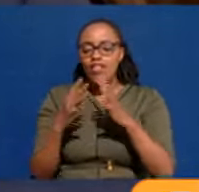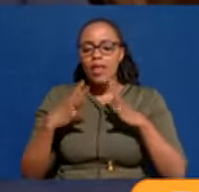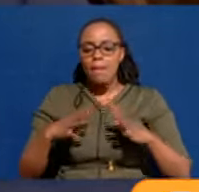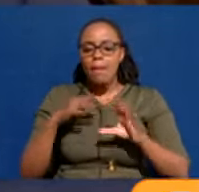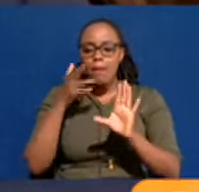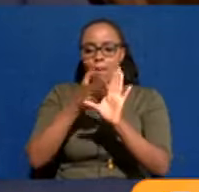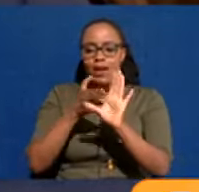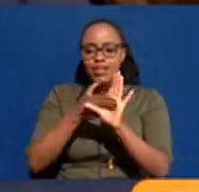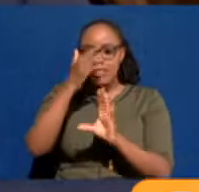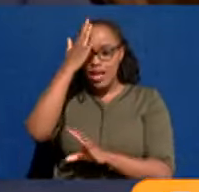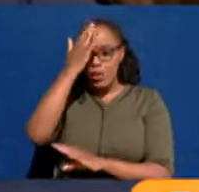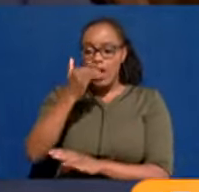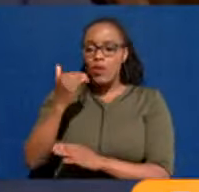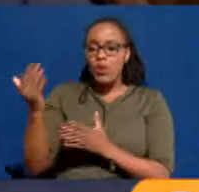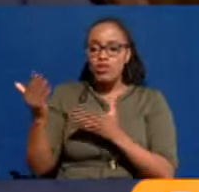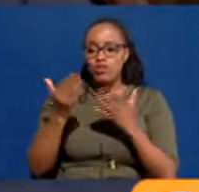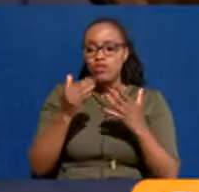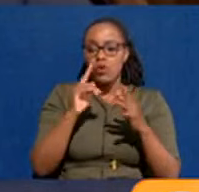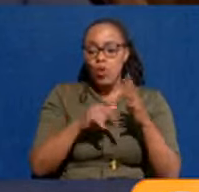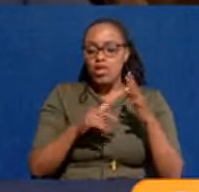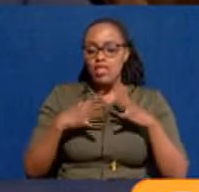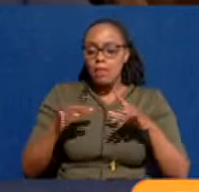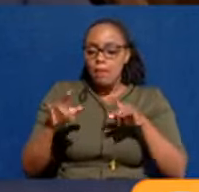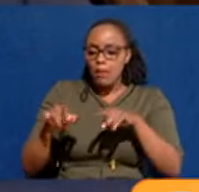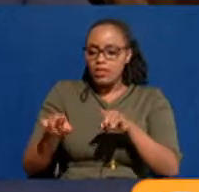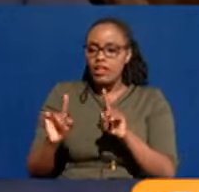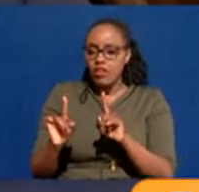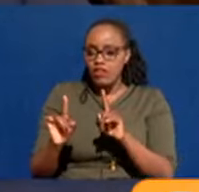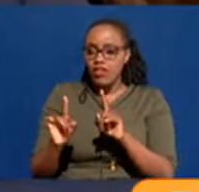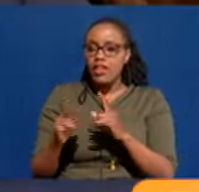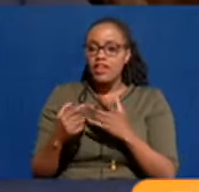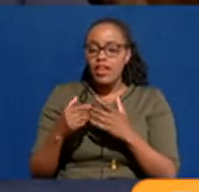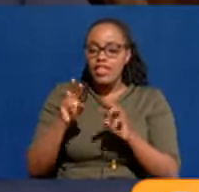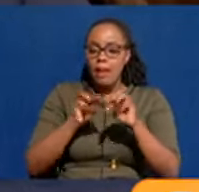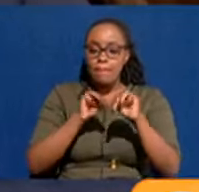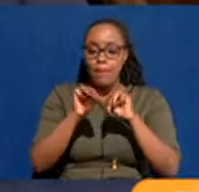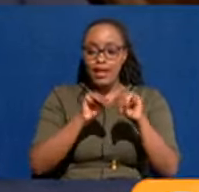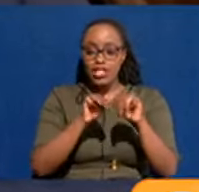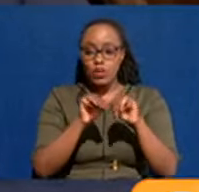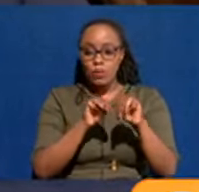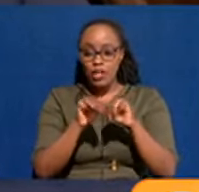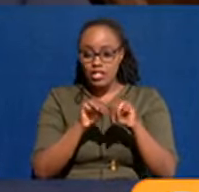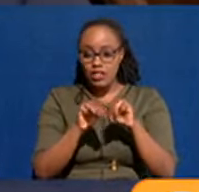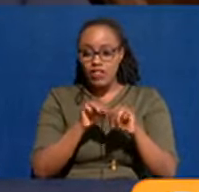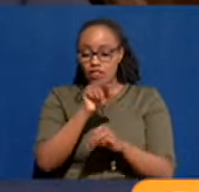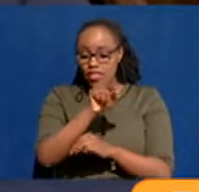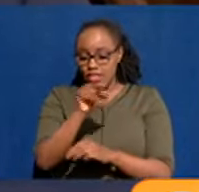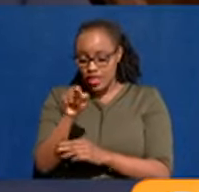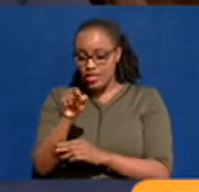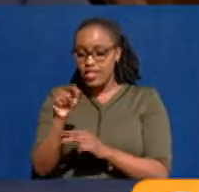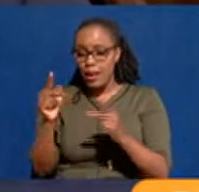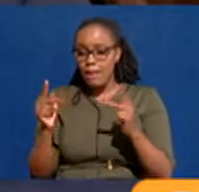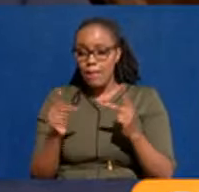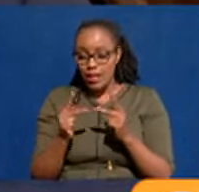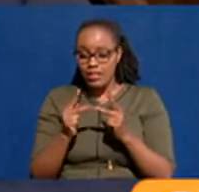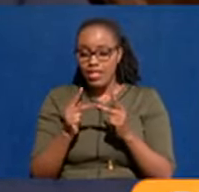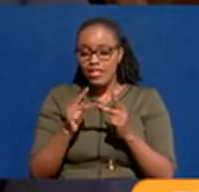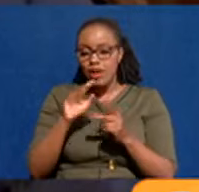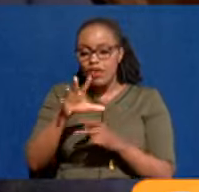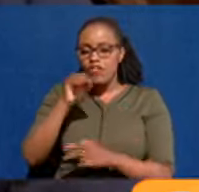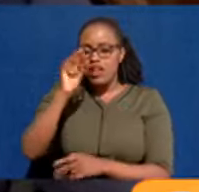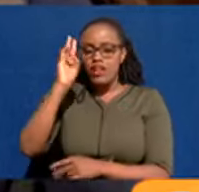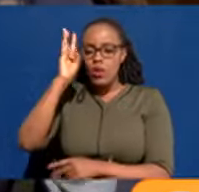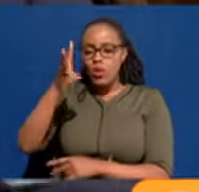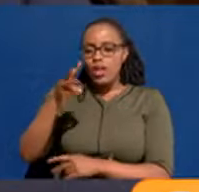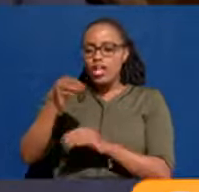because we shall bring in the citizens, the residentializations in the management of these boroughs. And therefore, we will find that